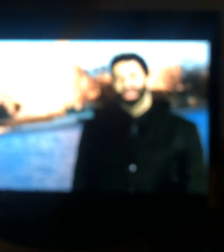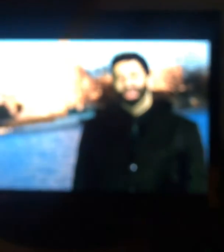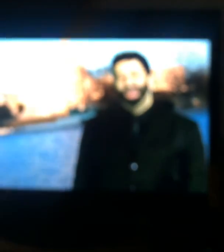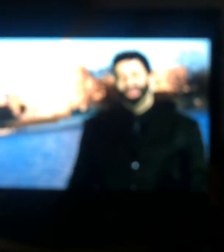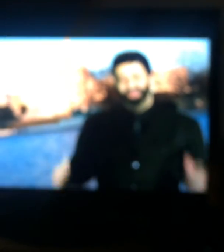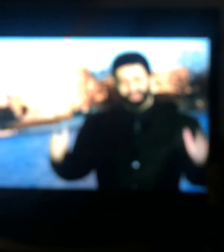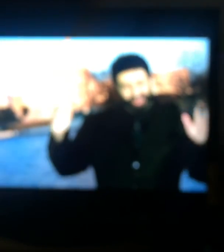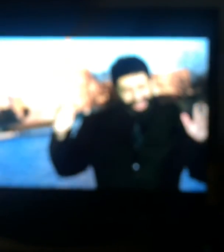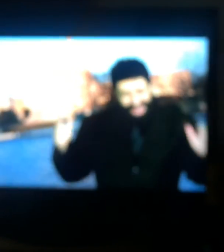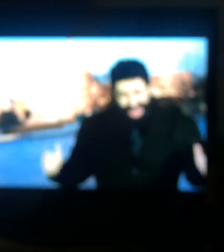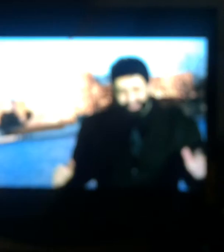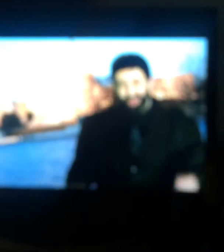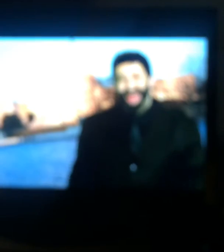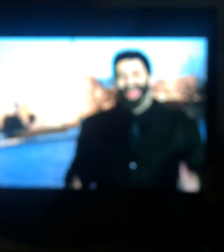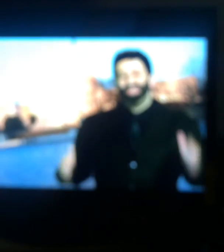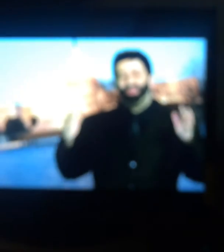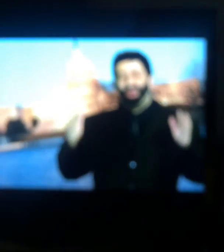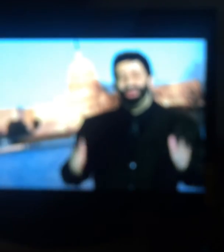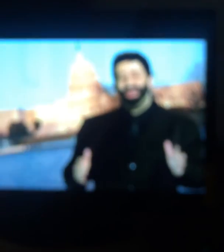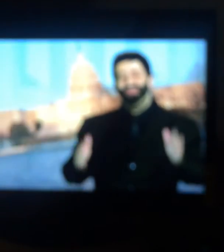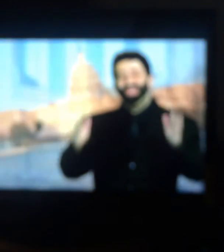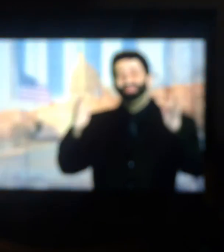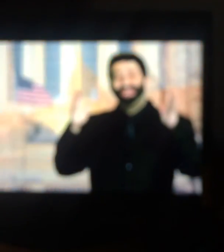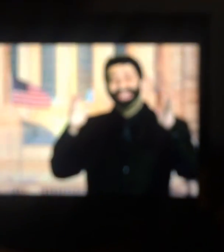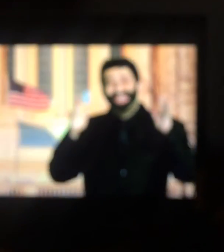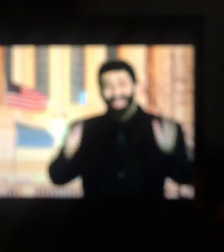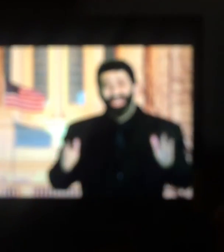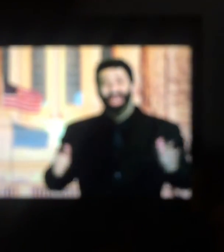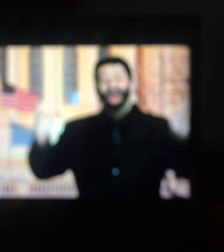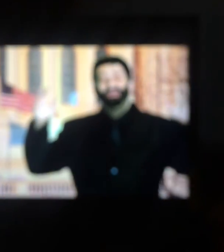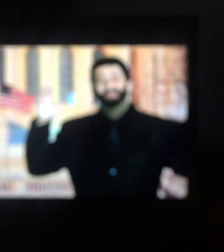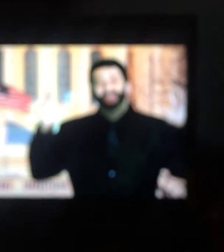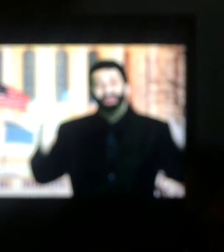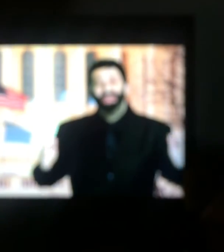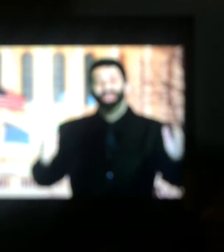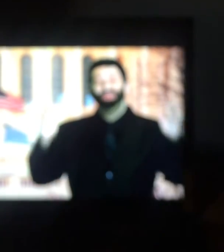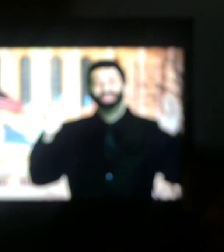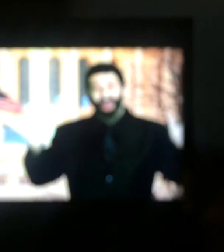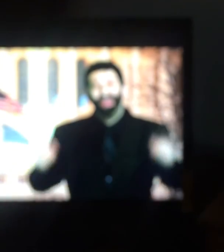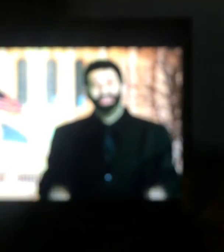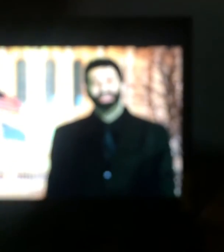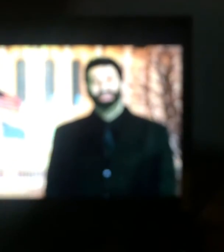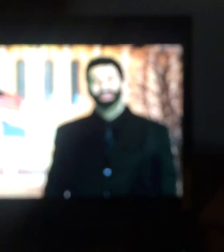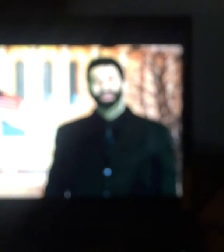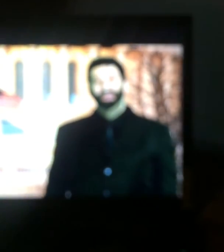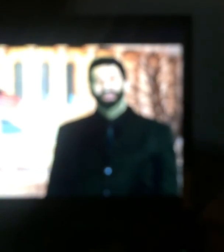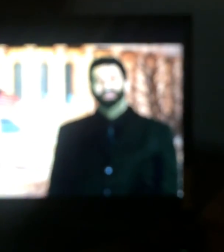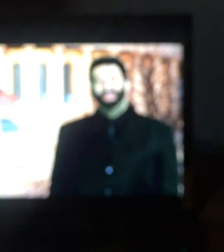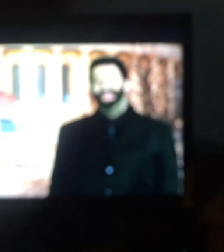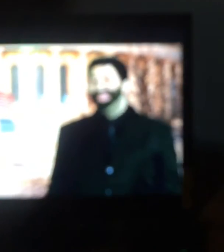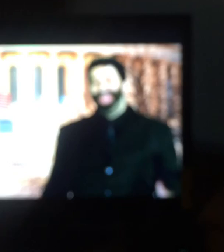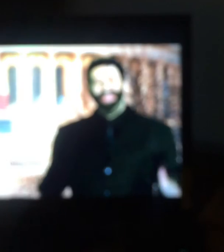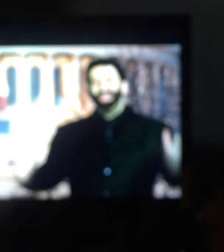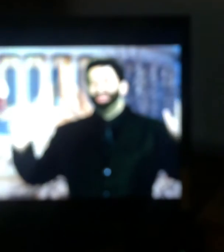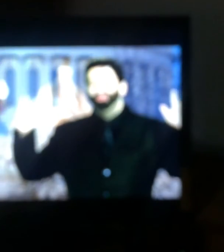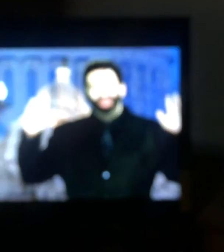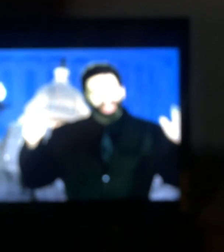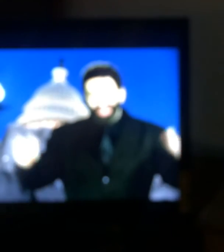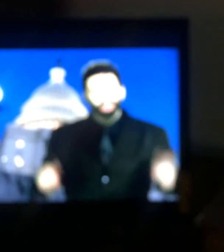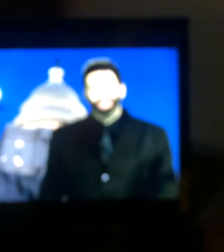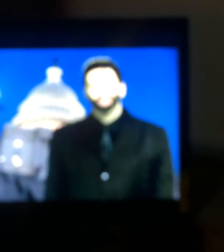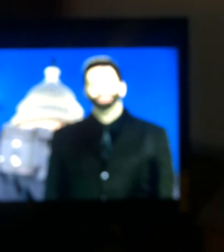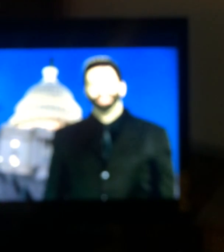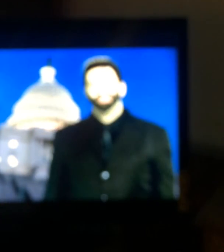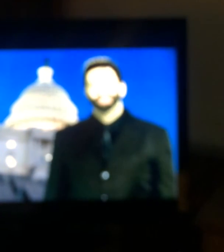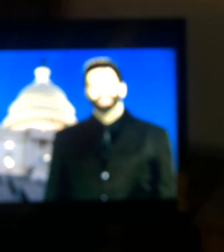On the very day after, as part of his presentation of America's response, he again doesn't